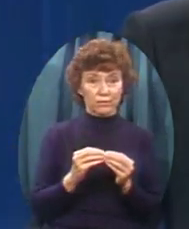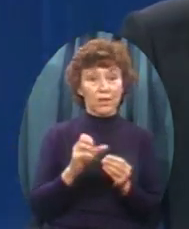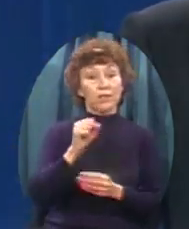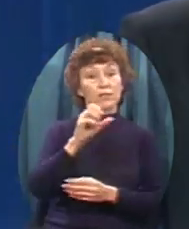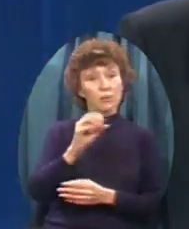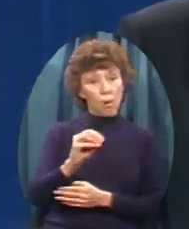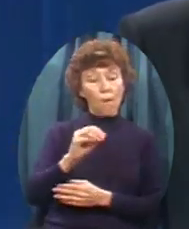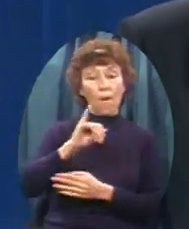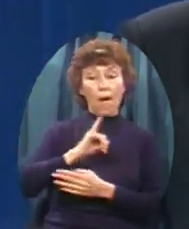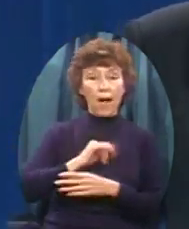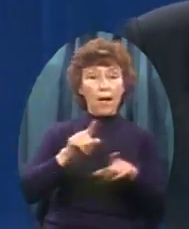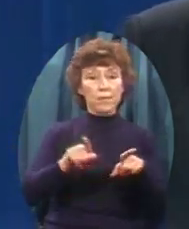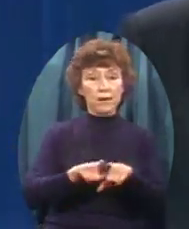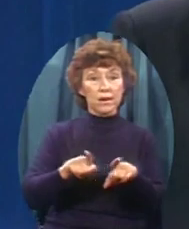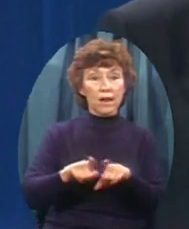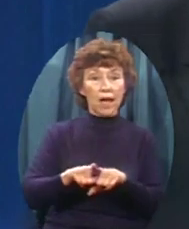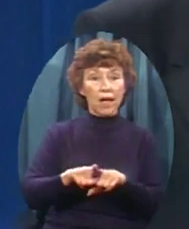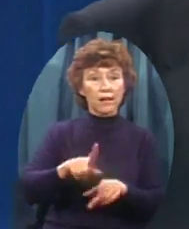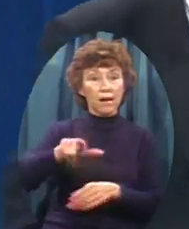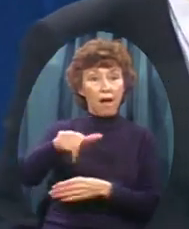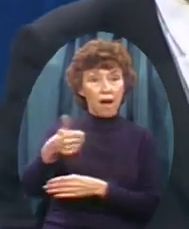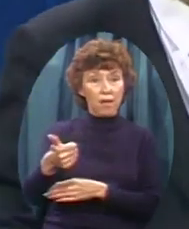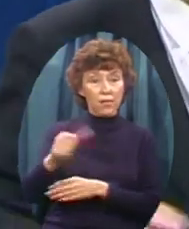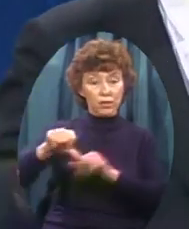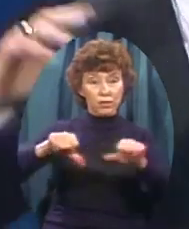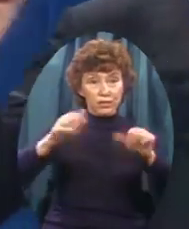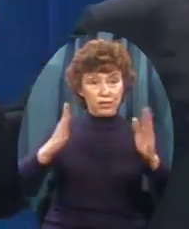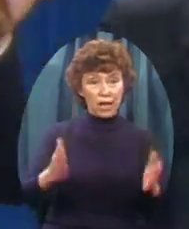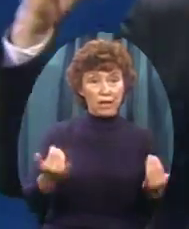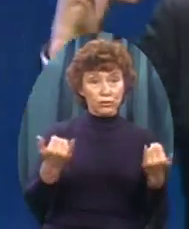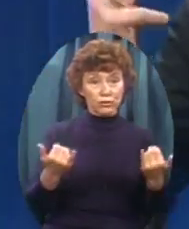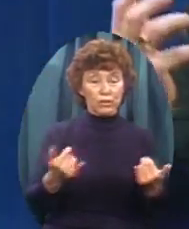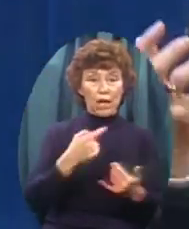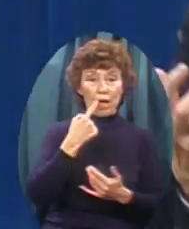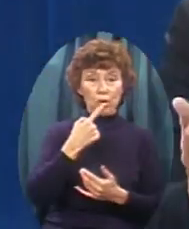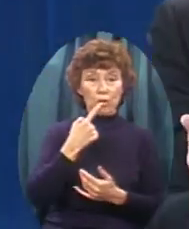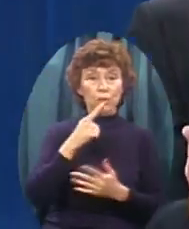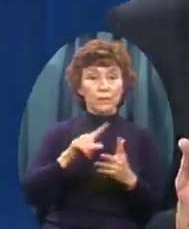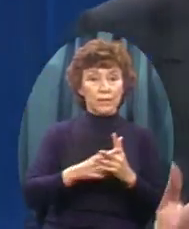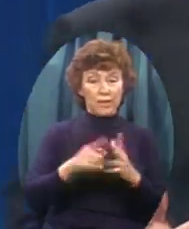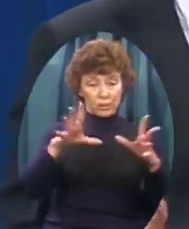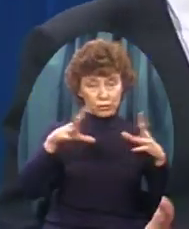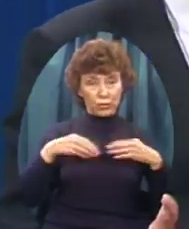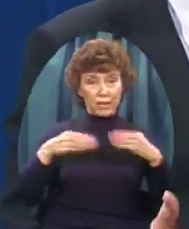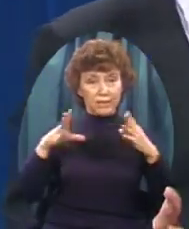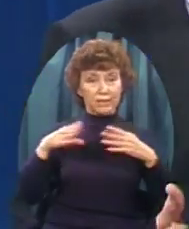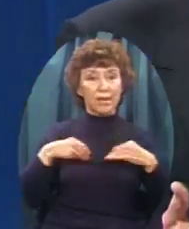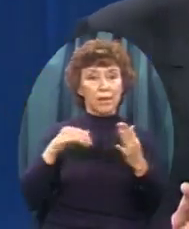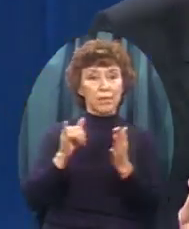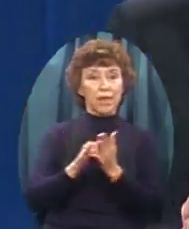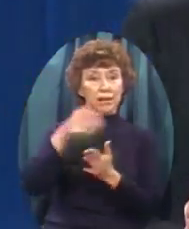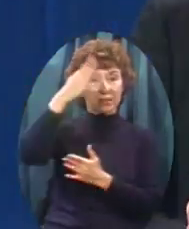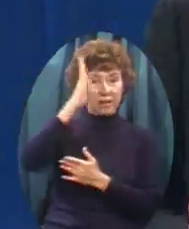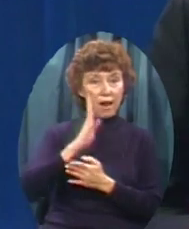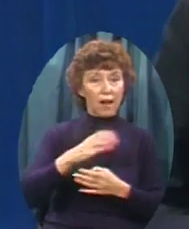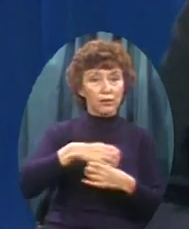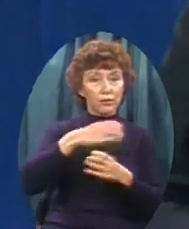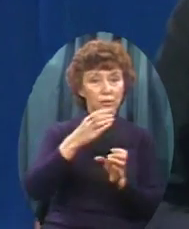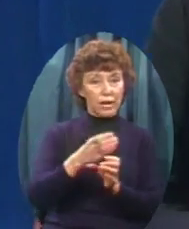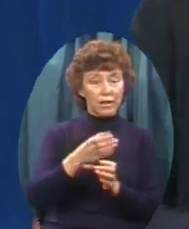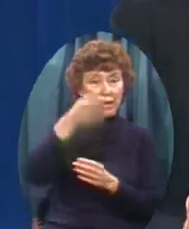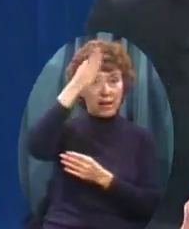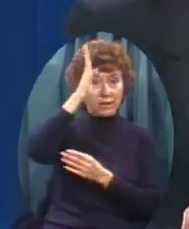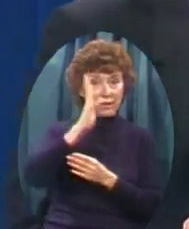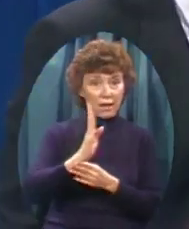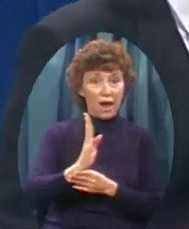created And with that creation That wonderful creation God brought man Complete Entire Body Soul